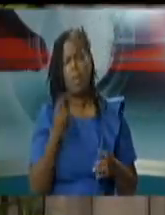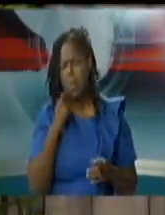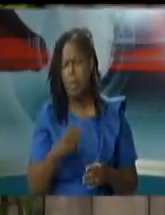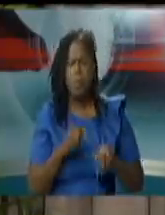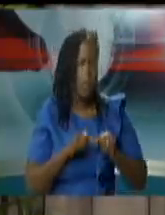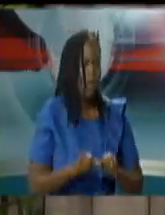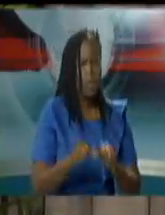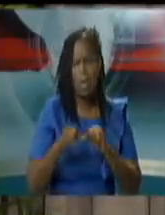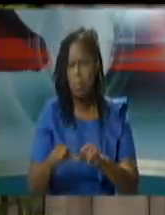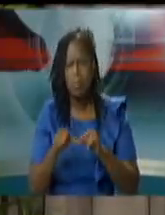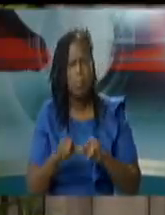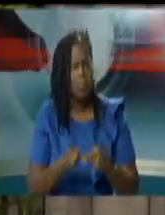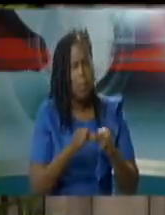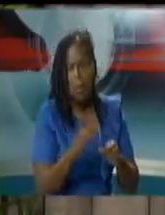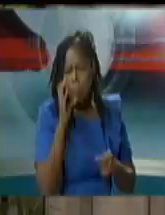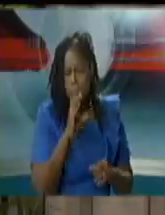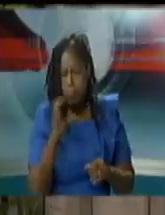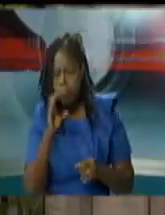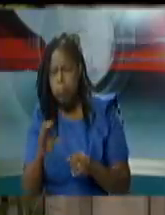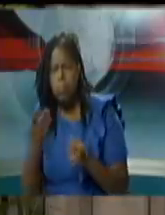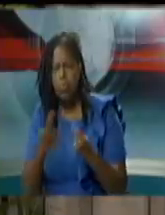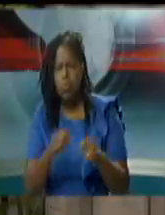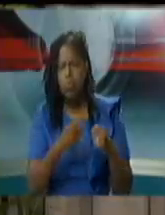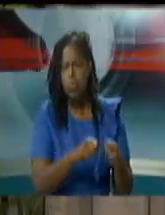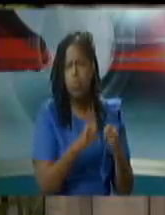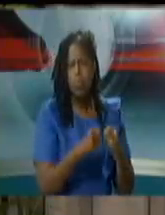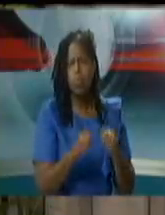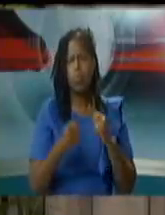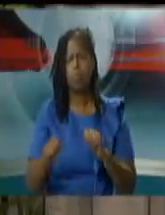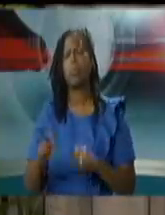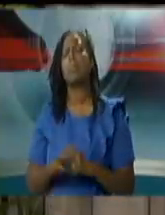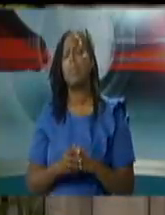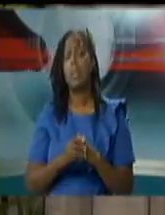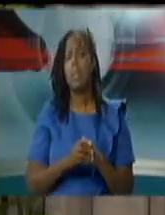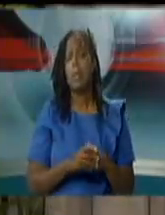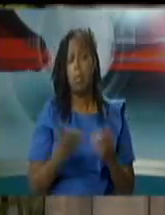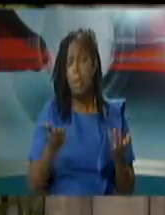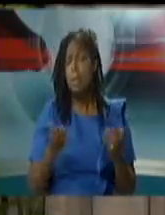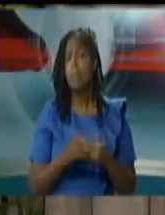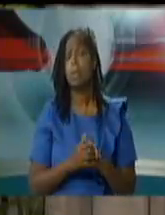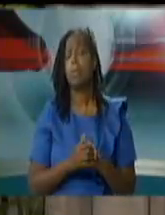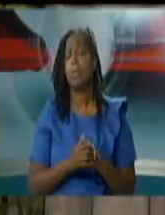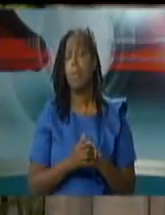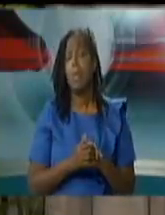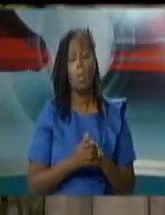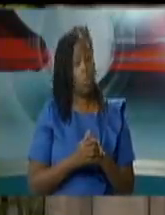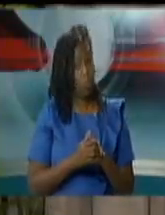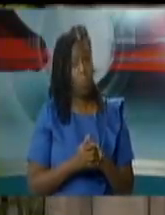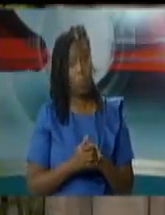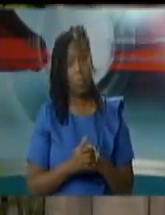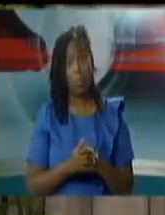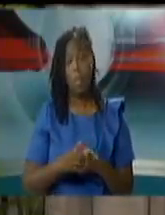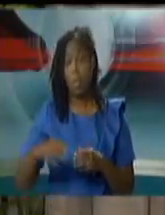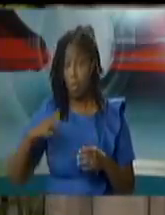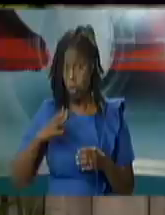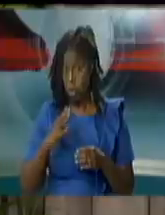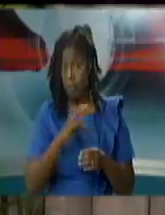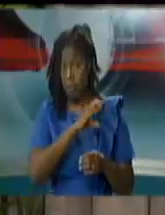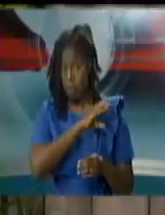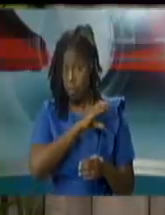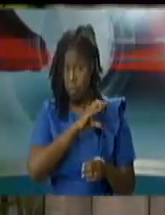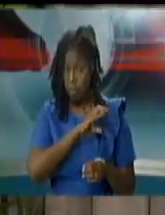national security easily speaks to these matters on a constant basis as he reported he's in constant coordination on a daily basis